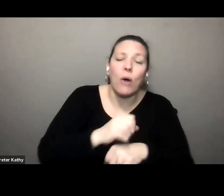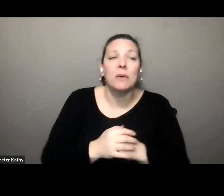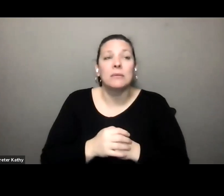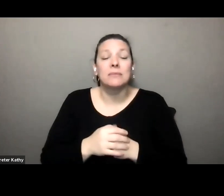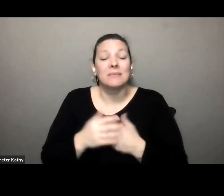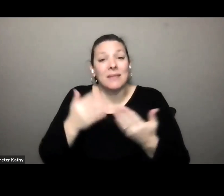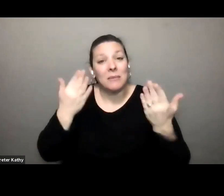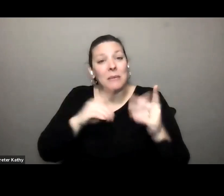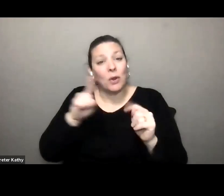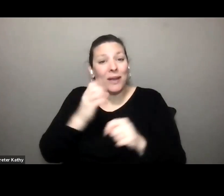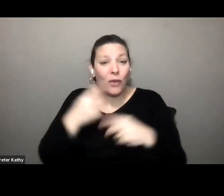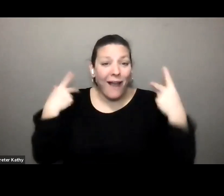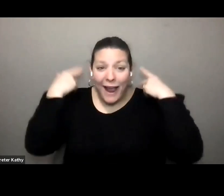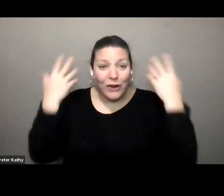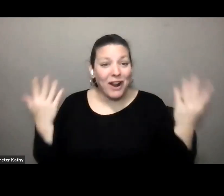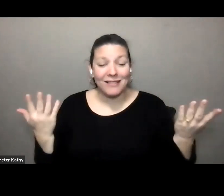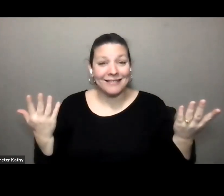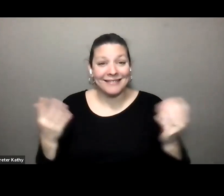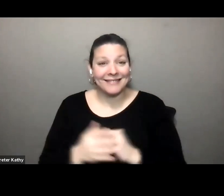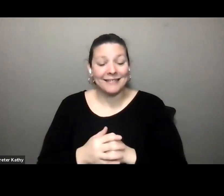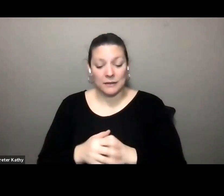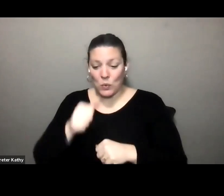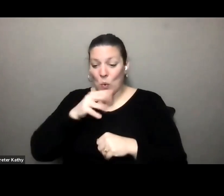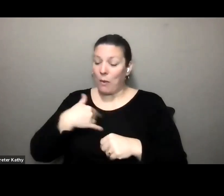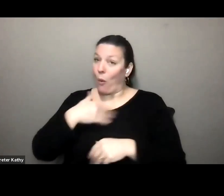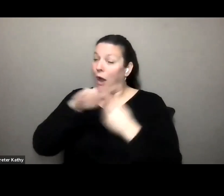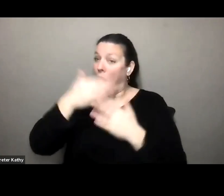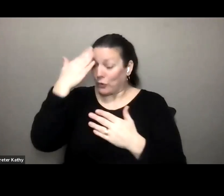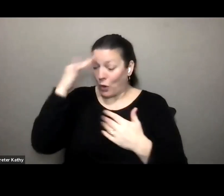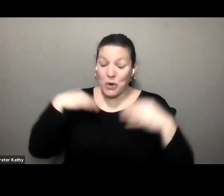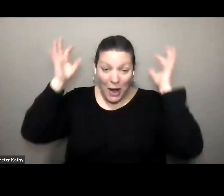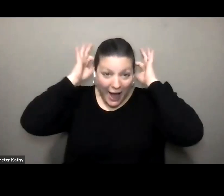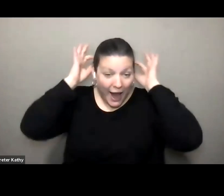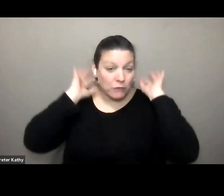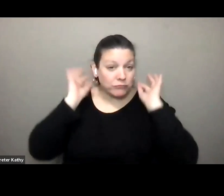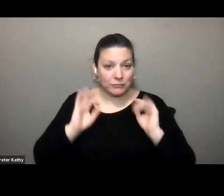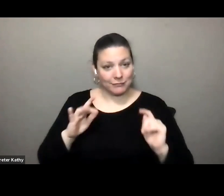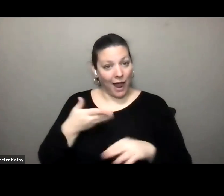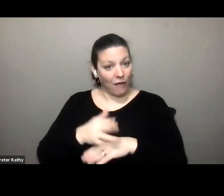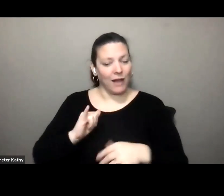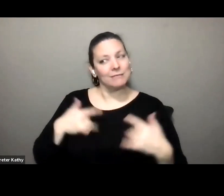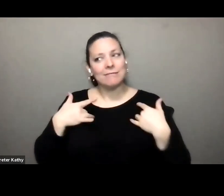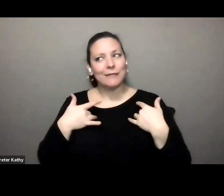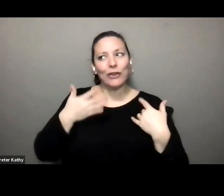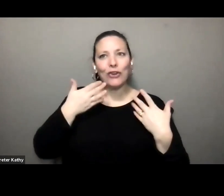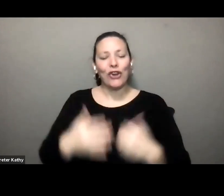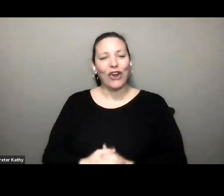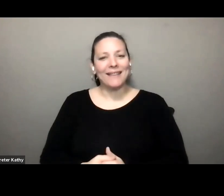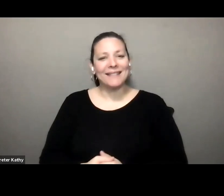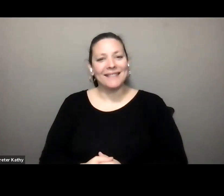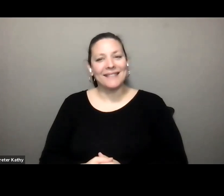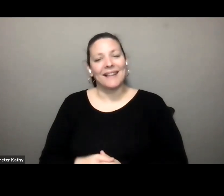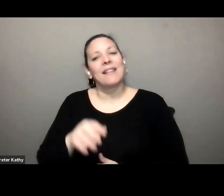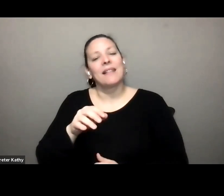maybe to go get their hair done you know as women we all know when you get your hair done you feel good so that's